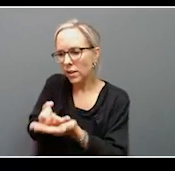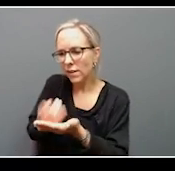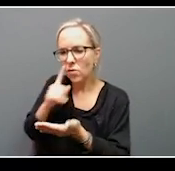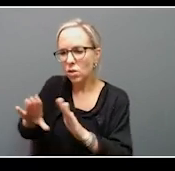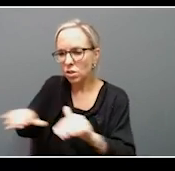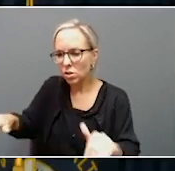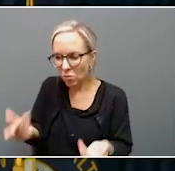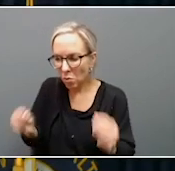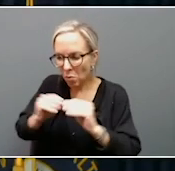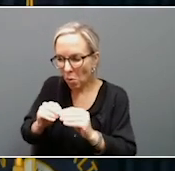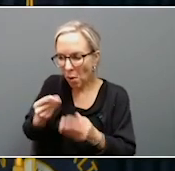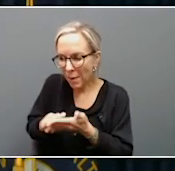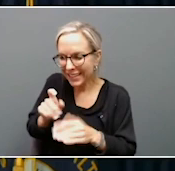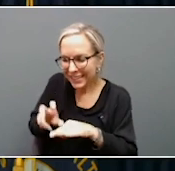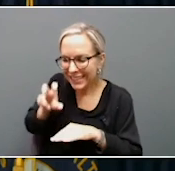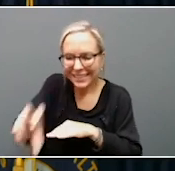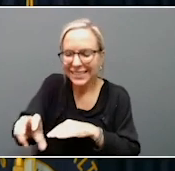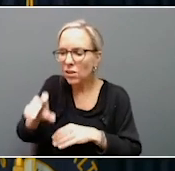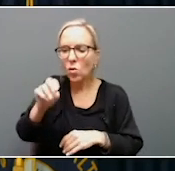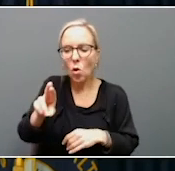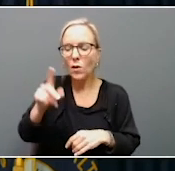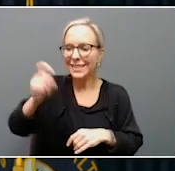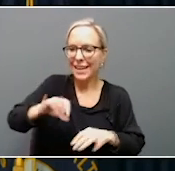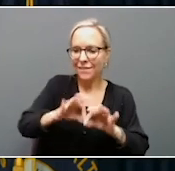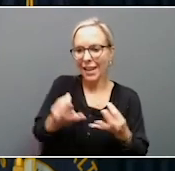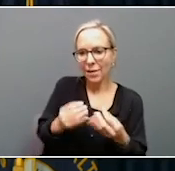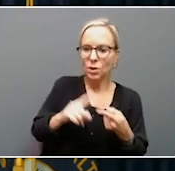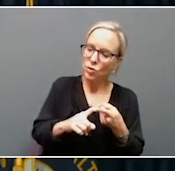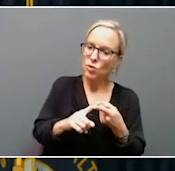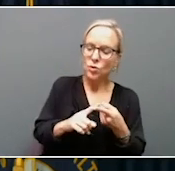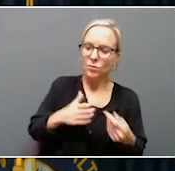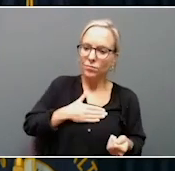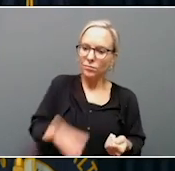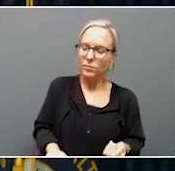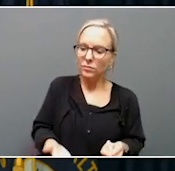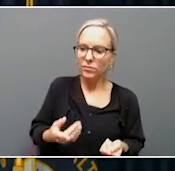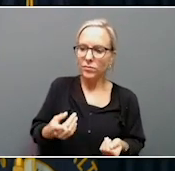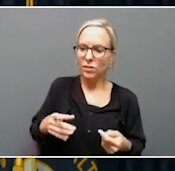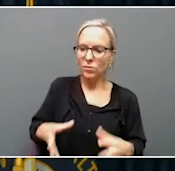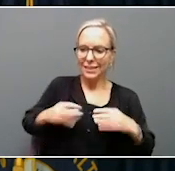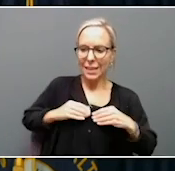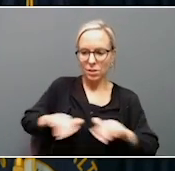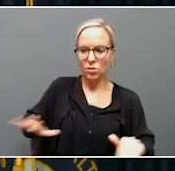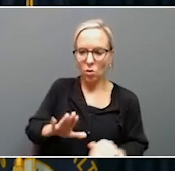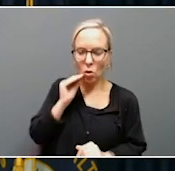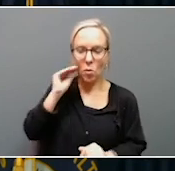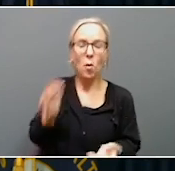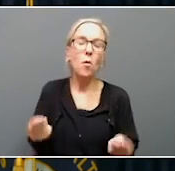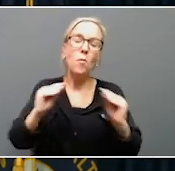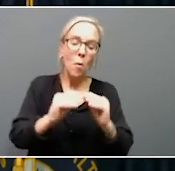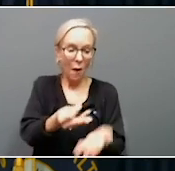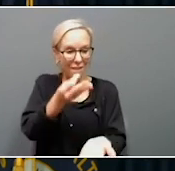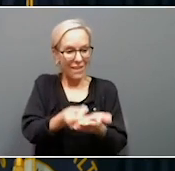money at it? Or do you simply need families to step up and find room in their homes? Well, listen, more funding is always helpful, but it's never the full